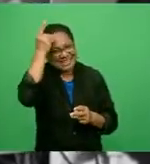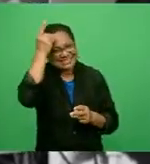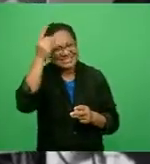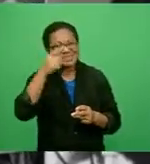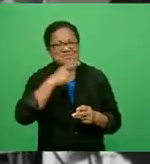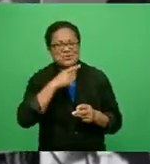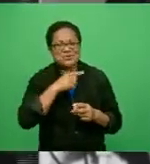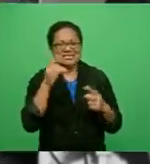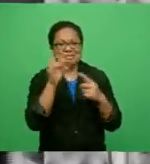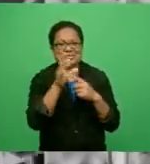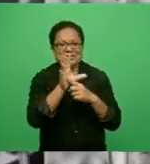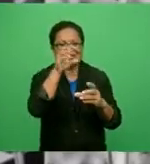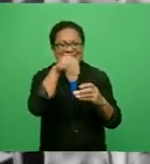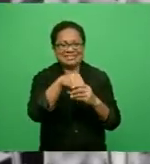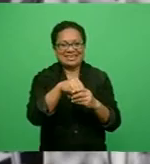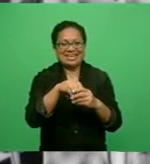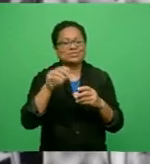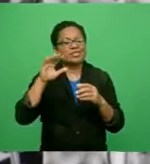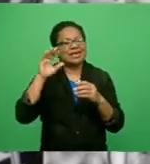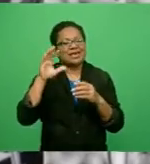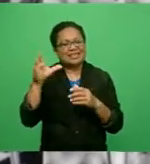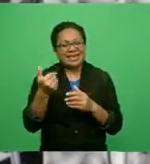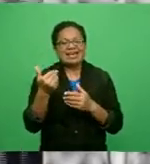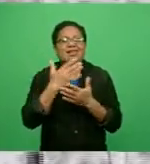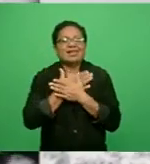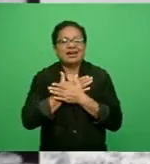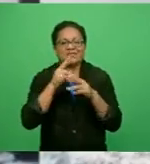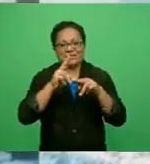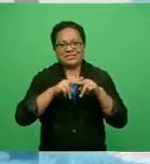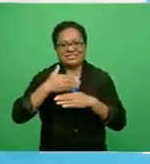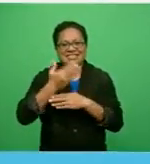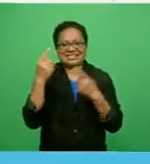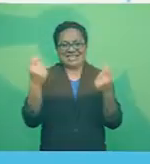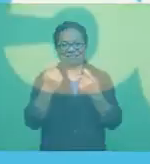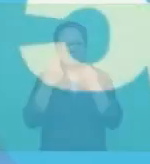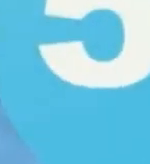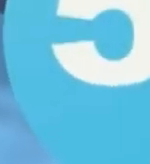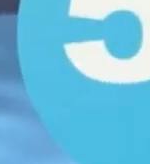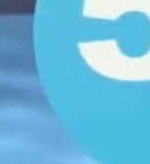Fiji Day, it is something they will honor. Kelly Vatala, FBC News.